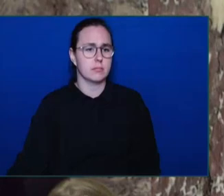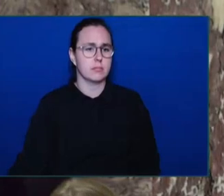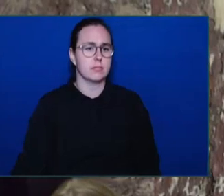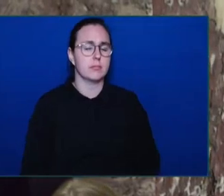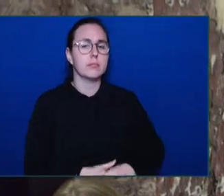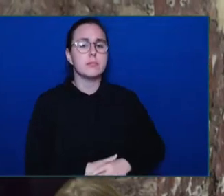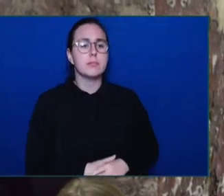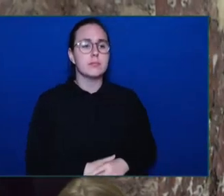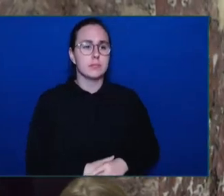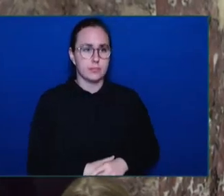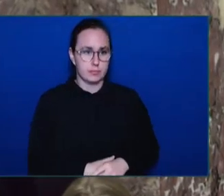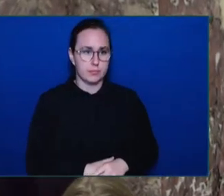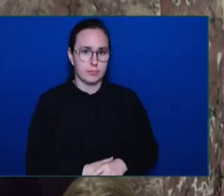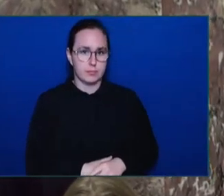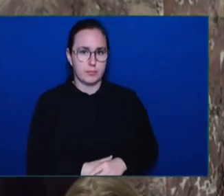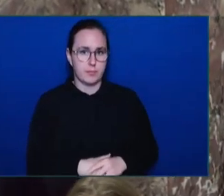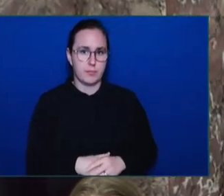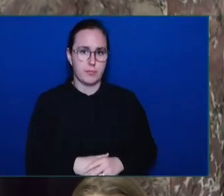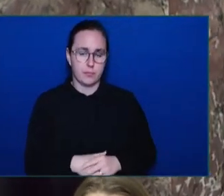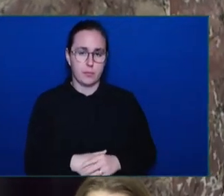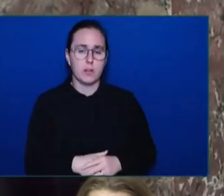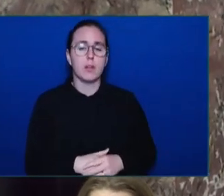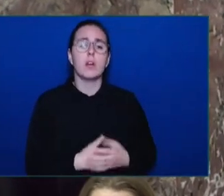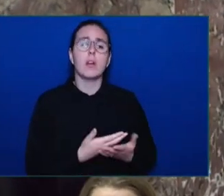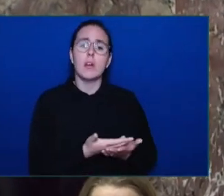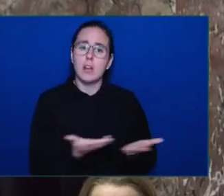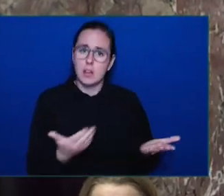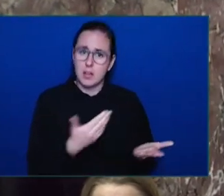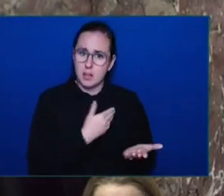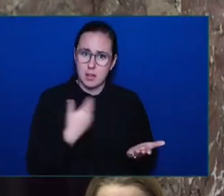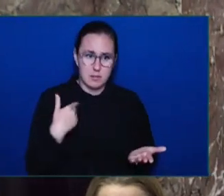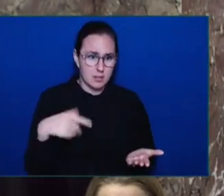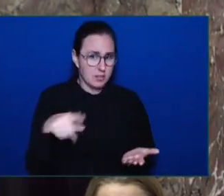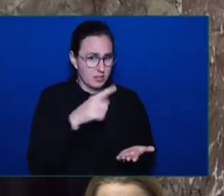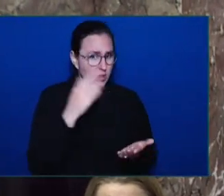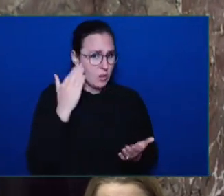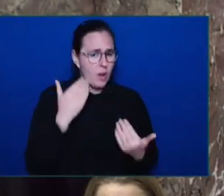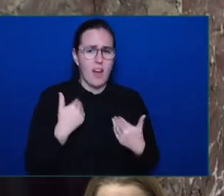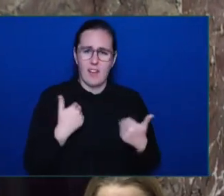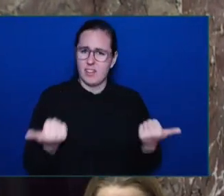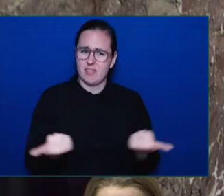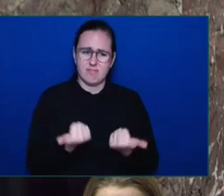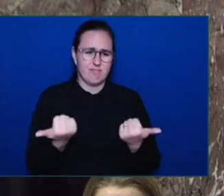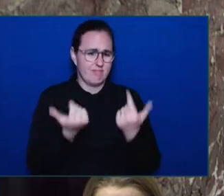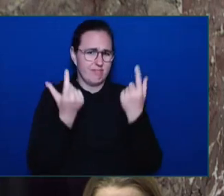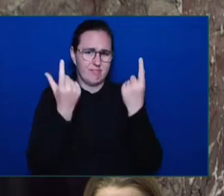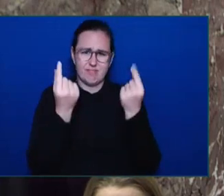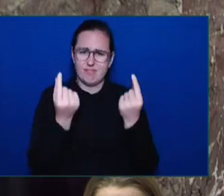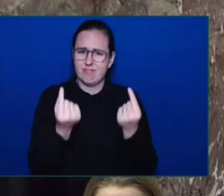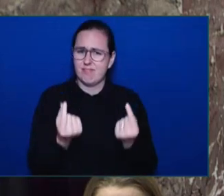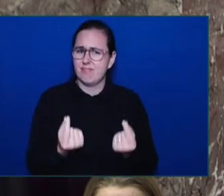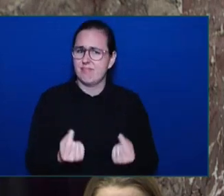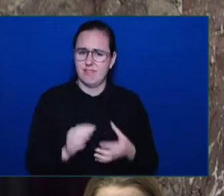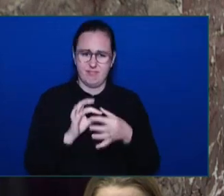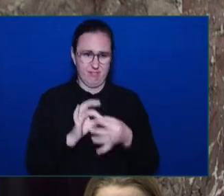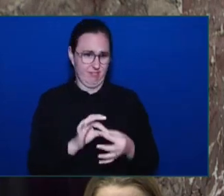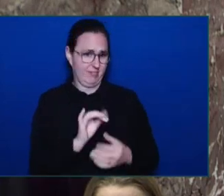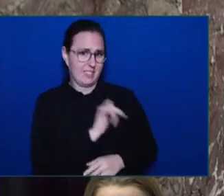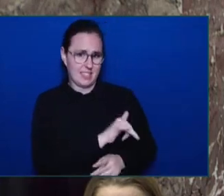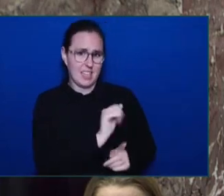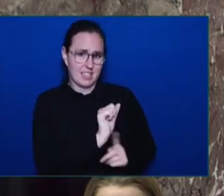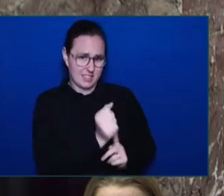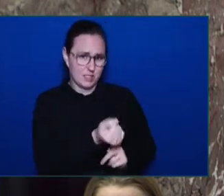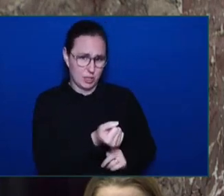action is taken in addition to all the steps referred to by the Minister of Housing with respect to emergency response.